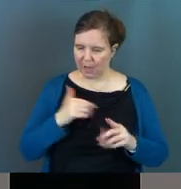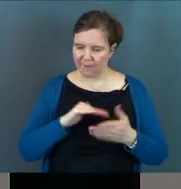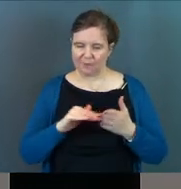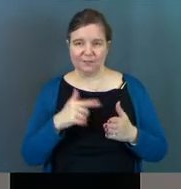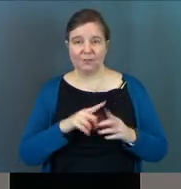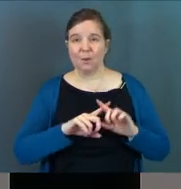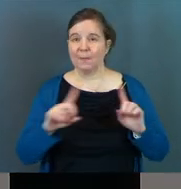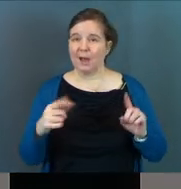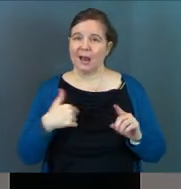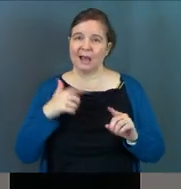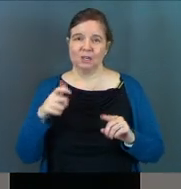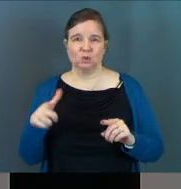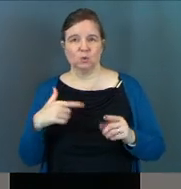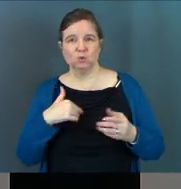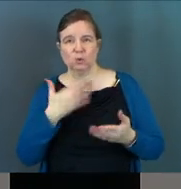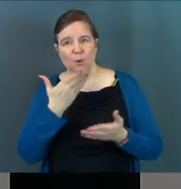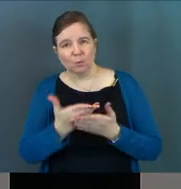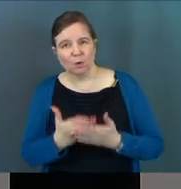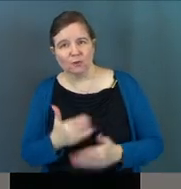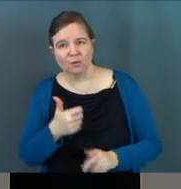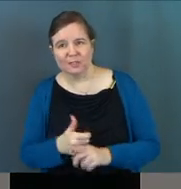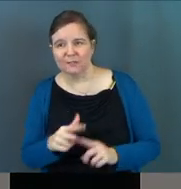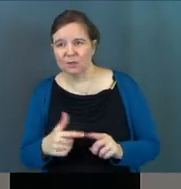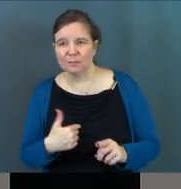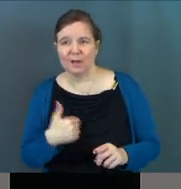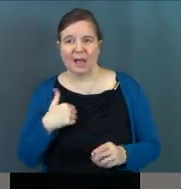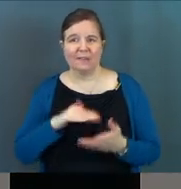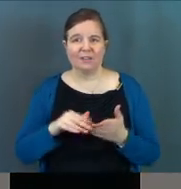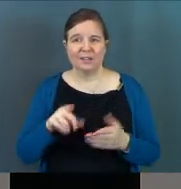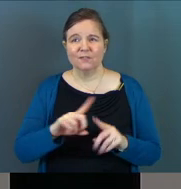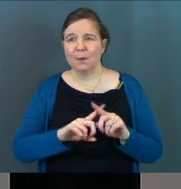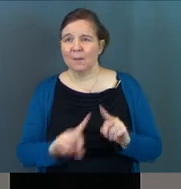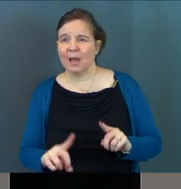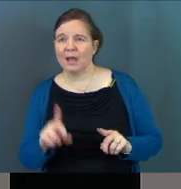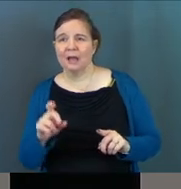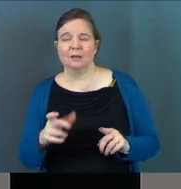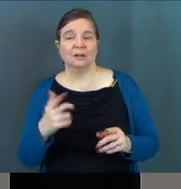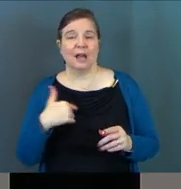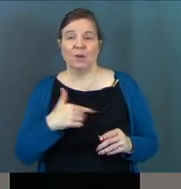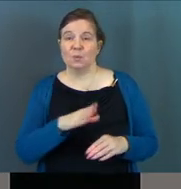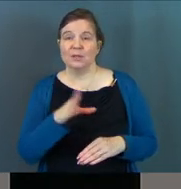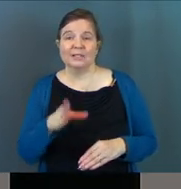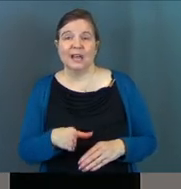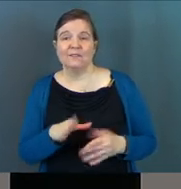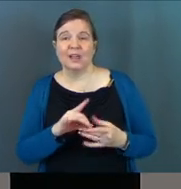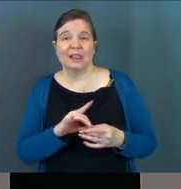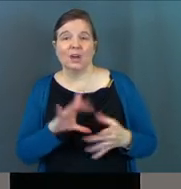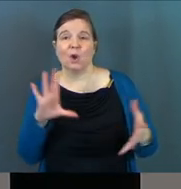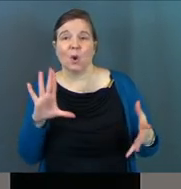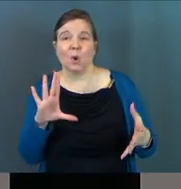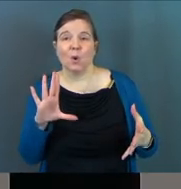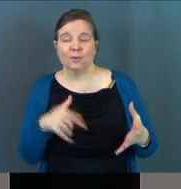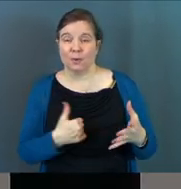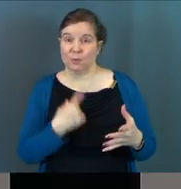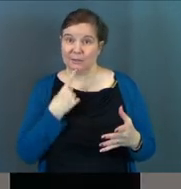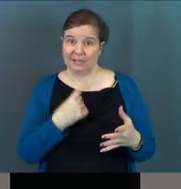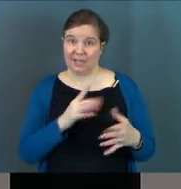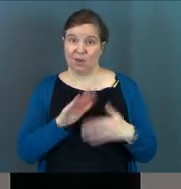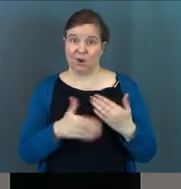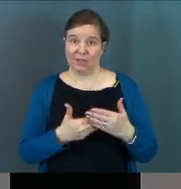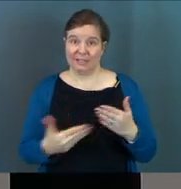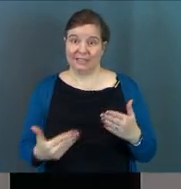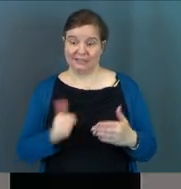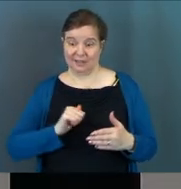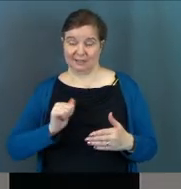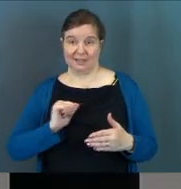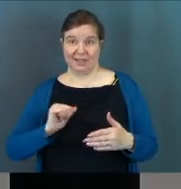I forgive you, but I need you to prove yourself to me. I'll forgive you, but I will never let it go. That's what we're saying in all